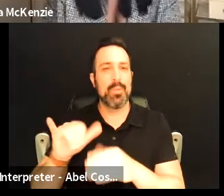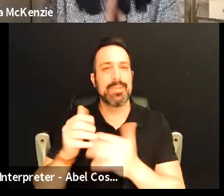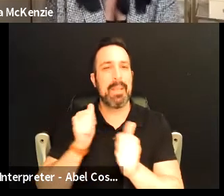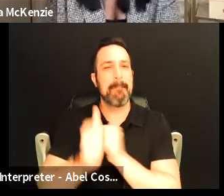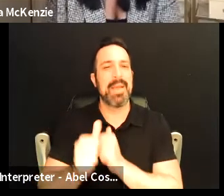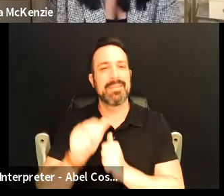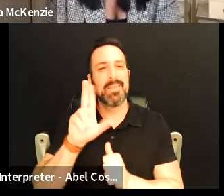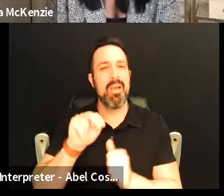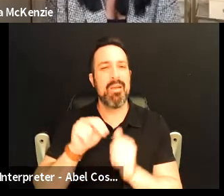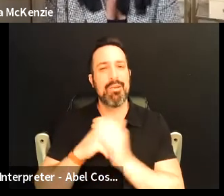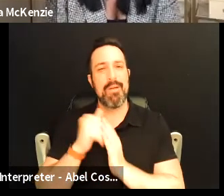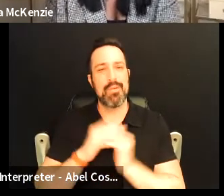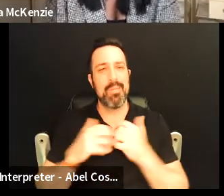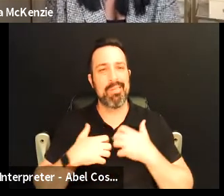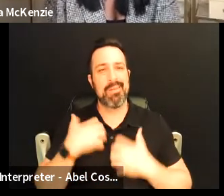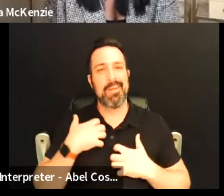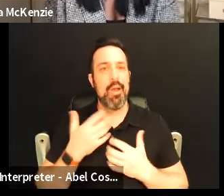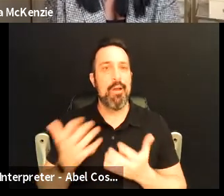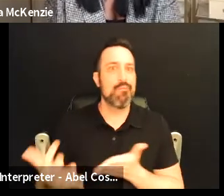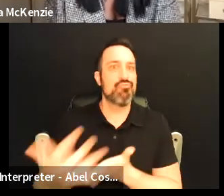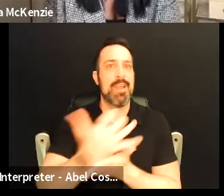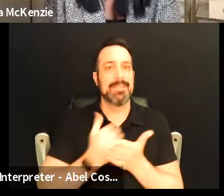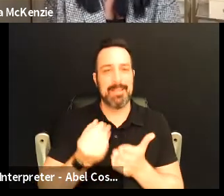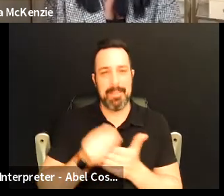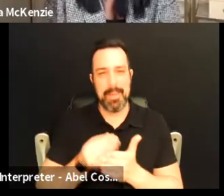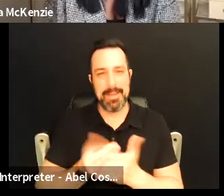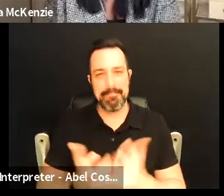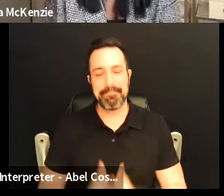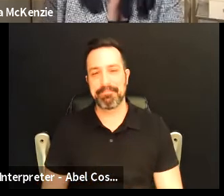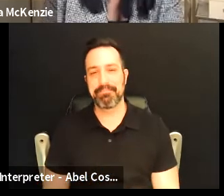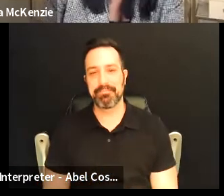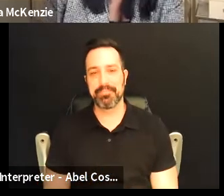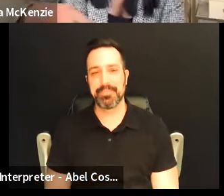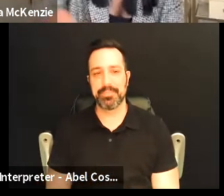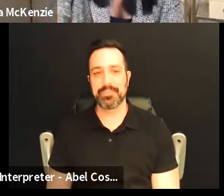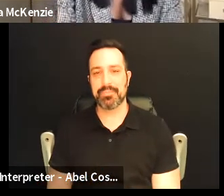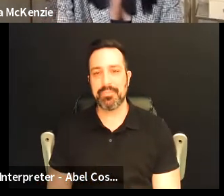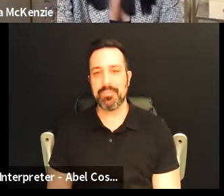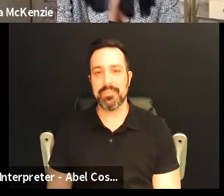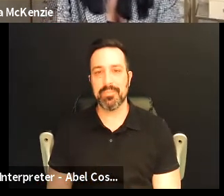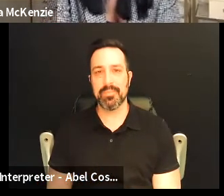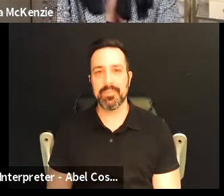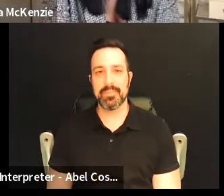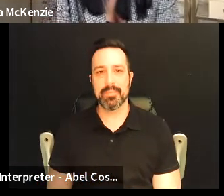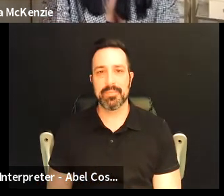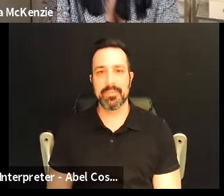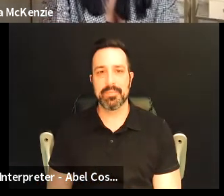uncomfortableness of raising the money absolutely